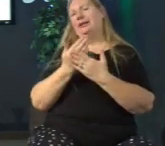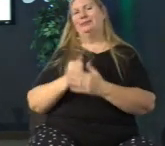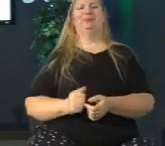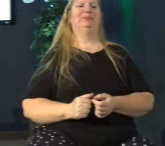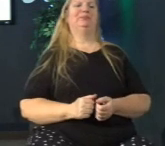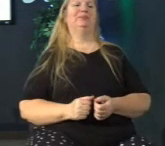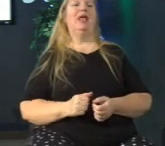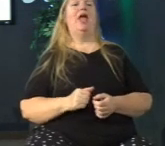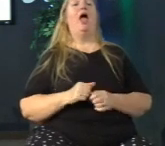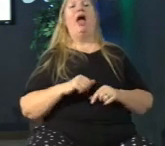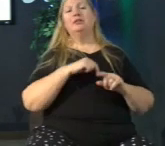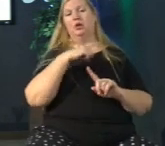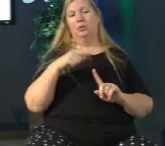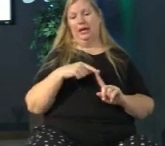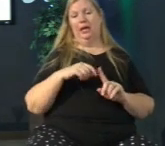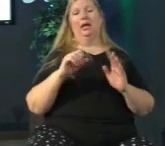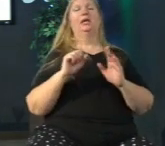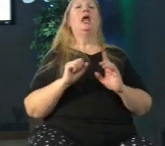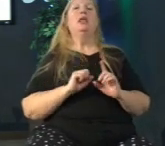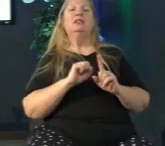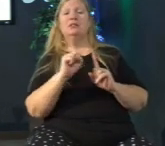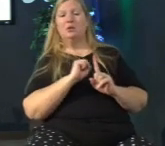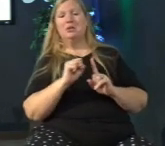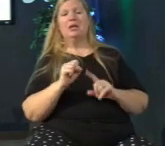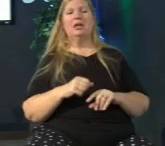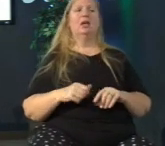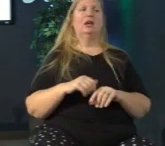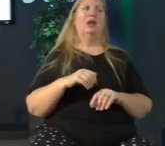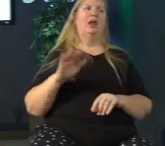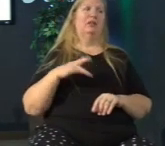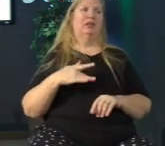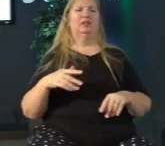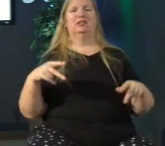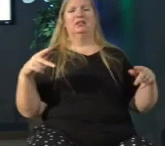even when circumstances seem to be giving us a raw deal